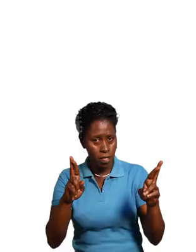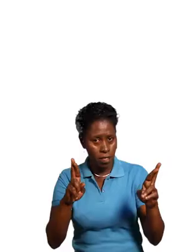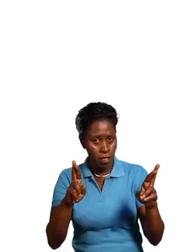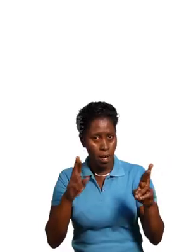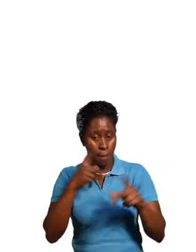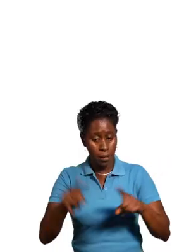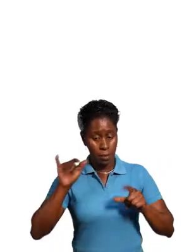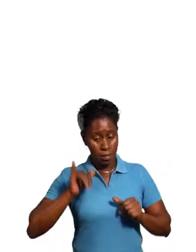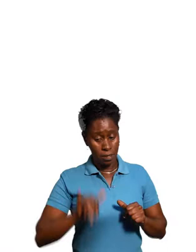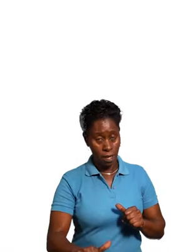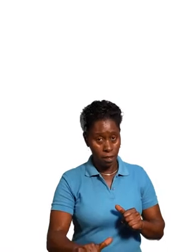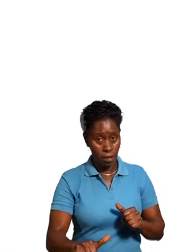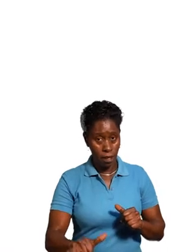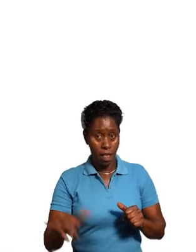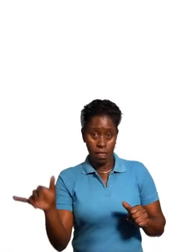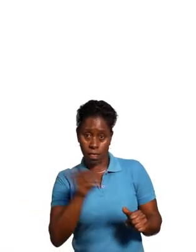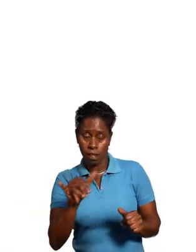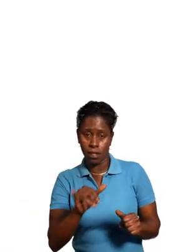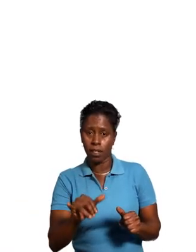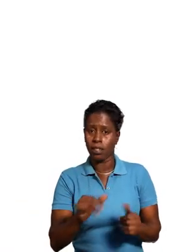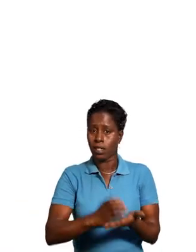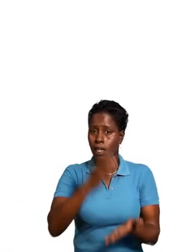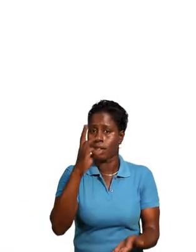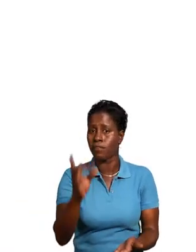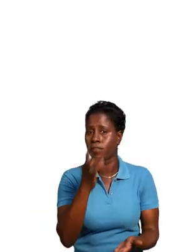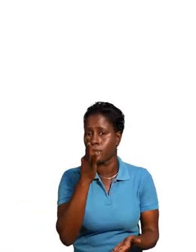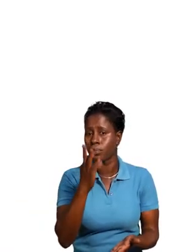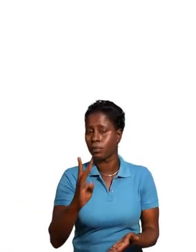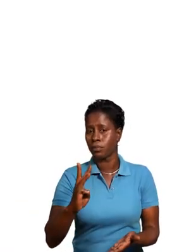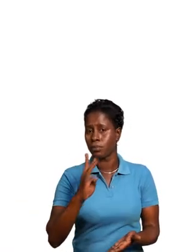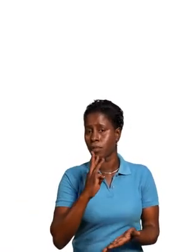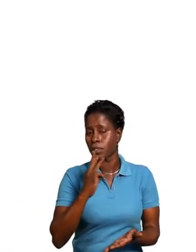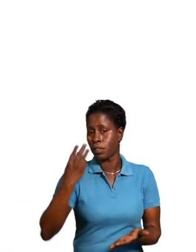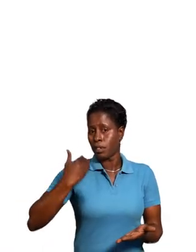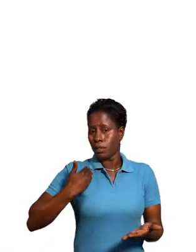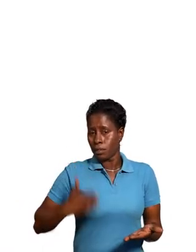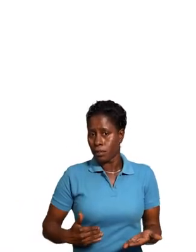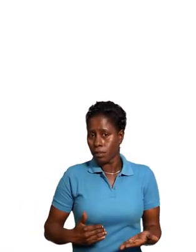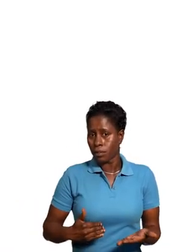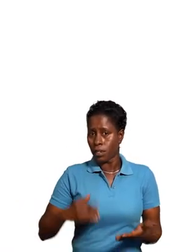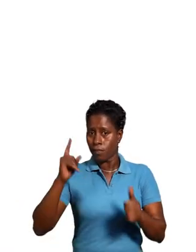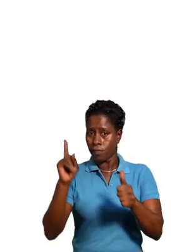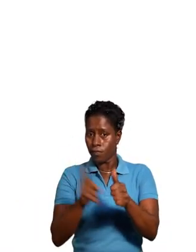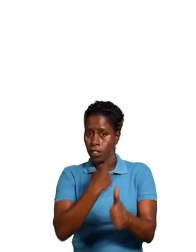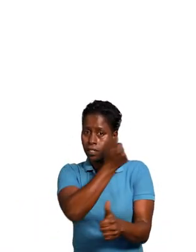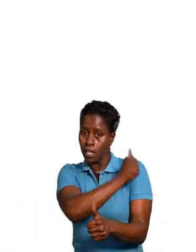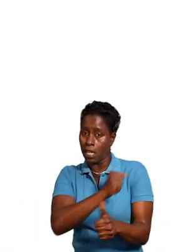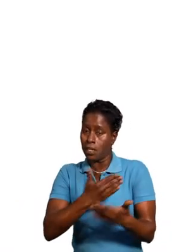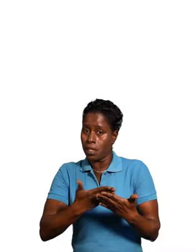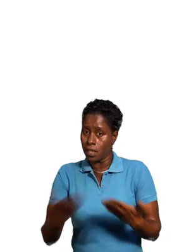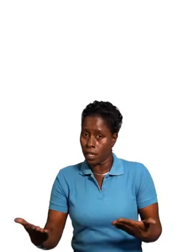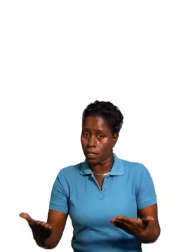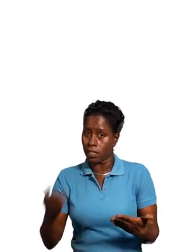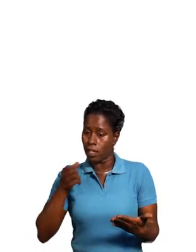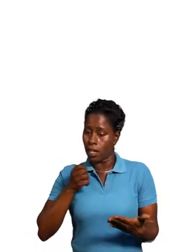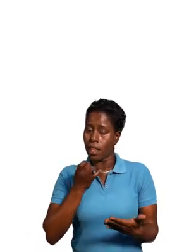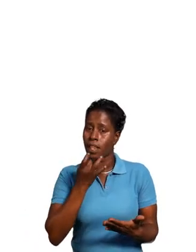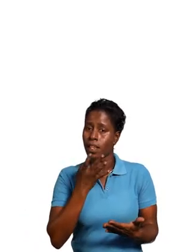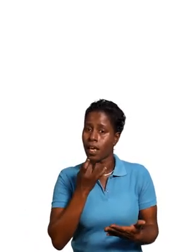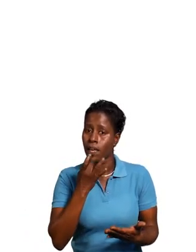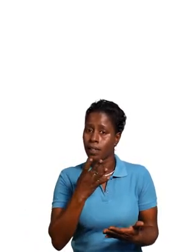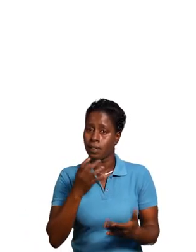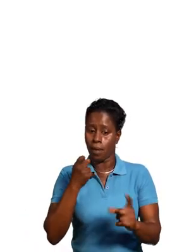year. You should also have an emergency supplies kit with items that do not need refrigeration and will last for some time.